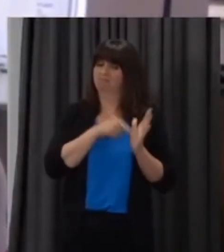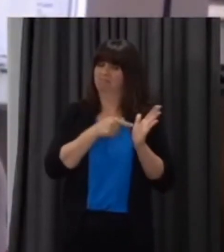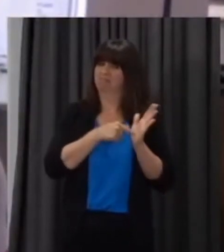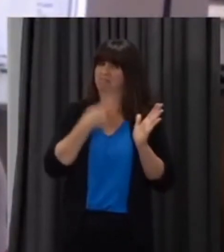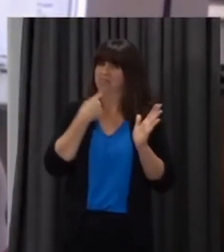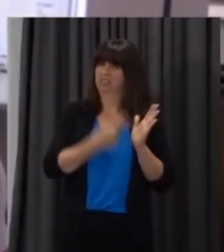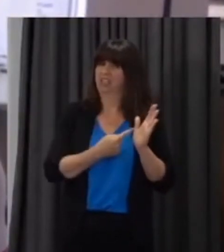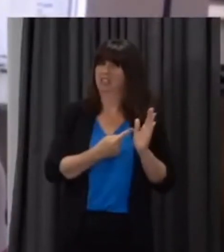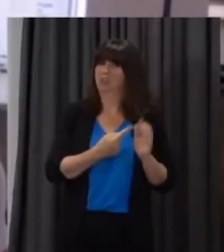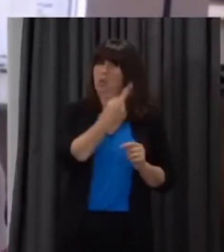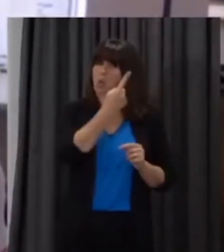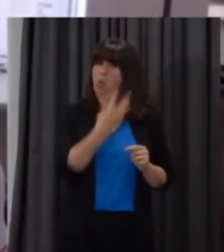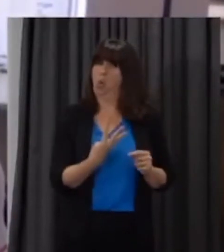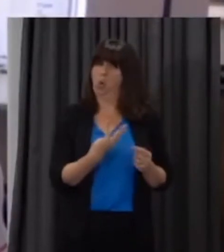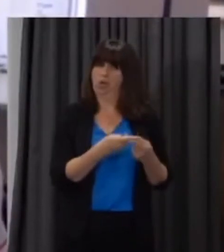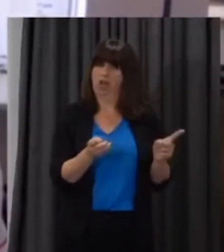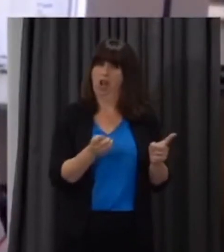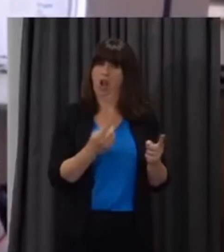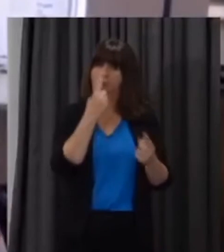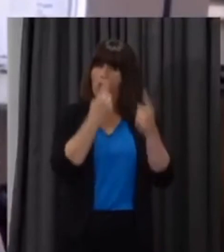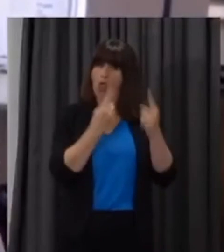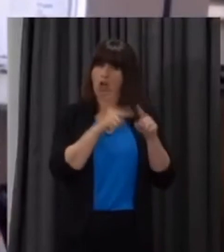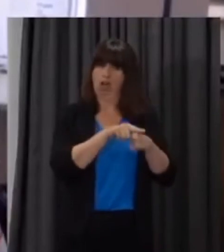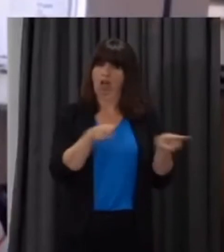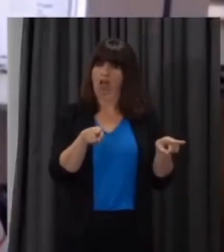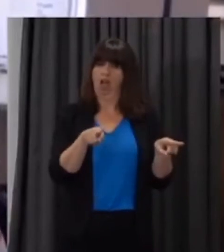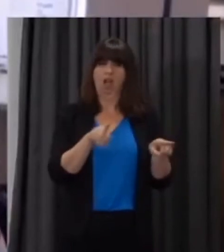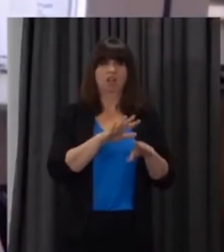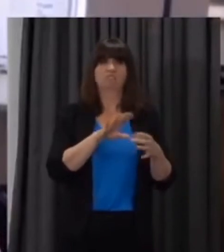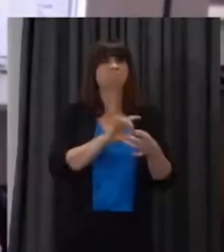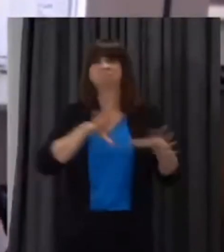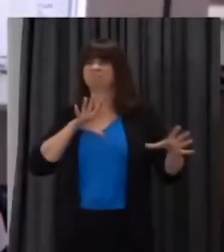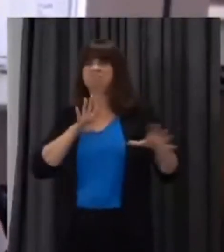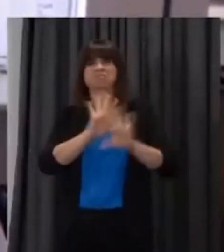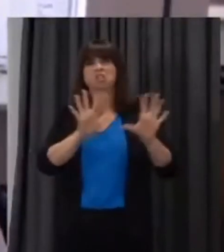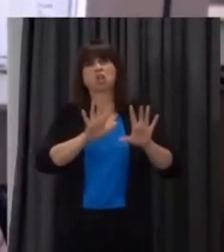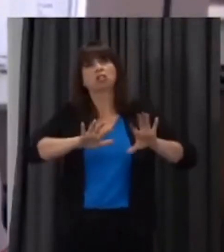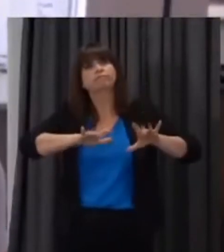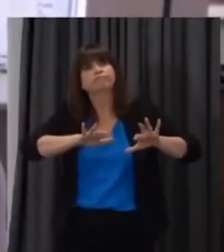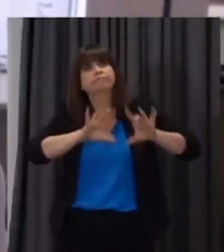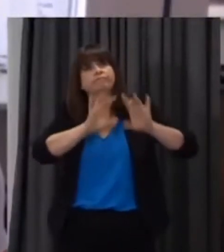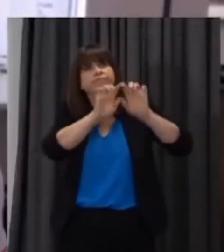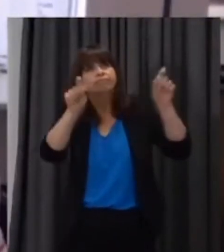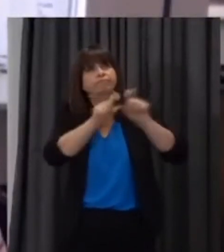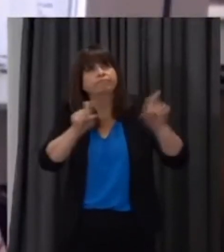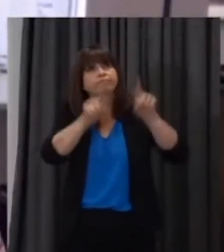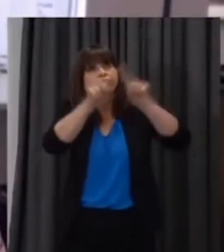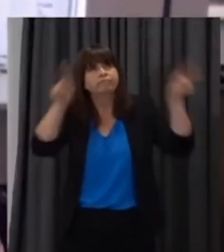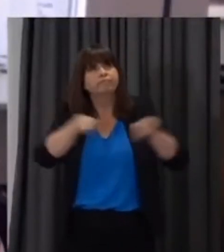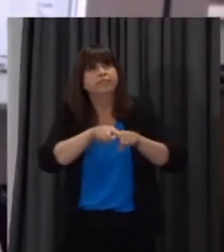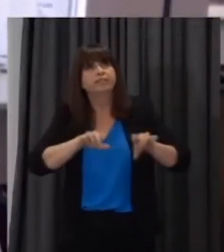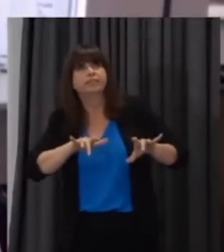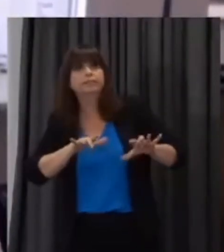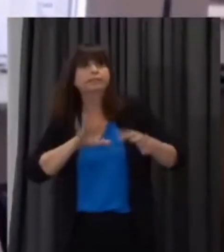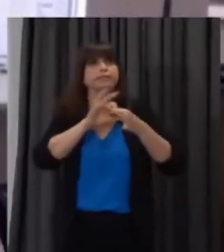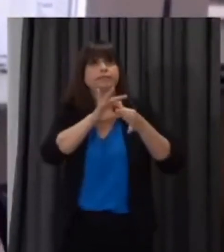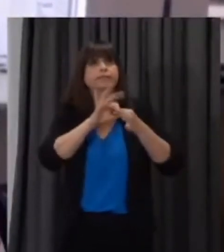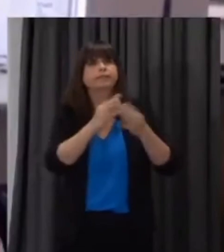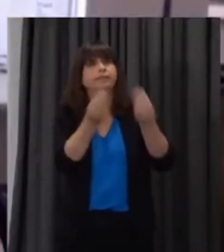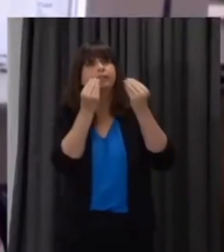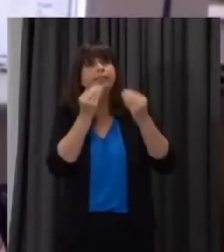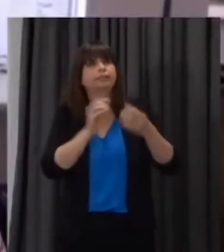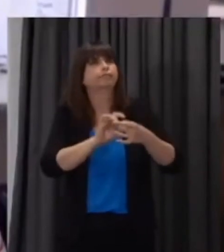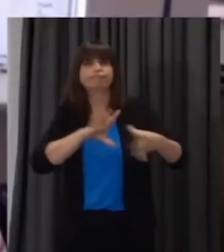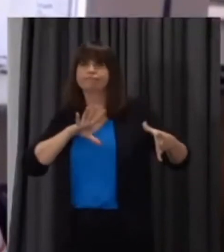of learners aren't engaging with the remote learning up to the benchmark that FE colleges have set. That's an issue